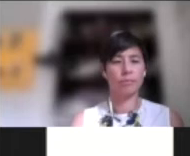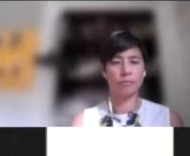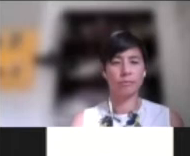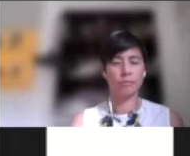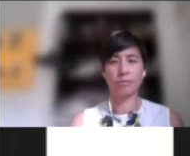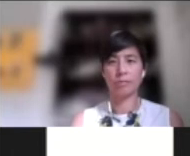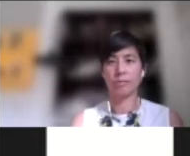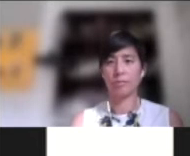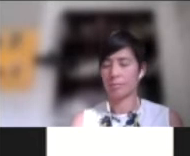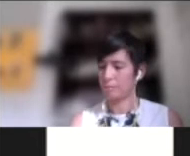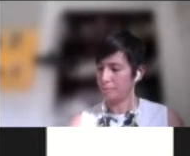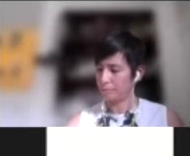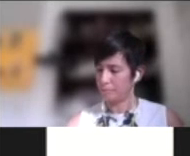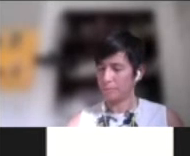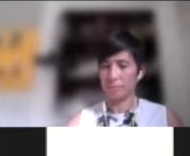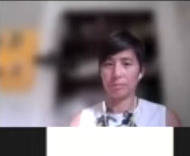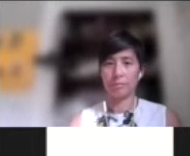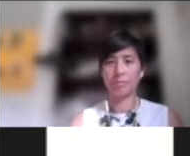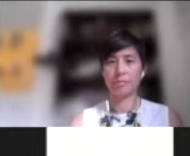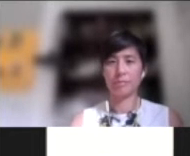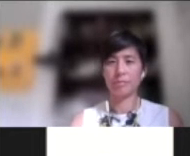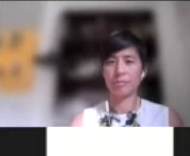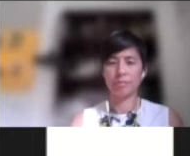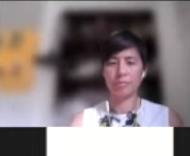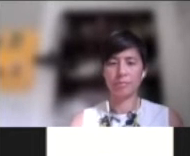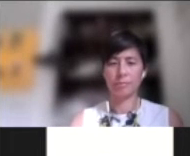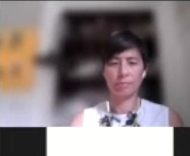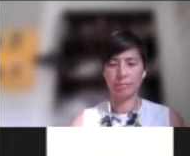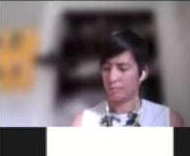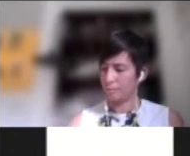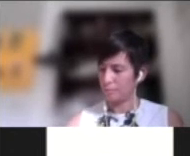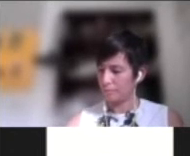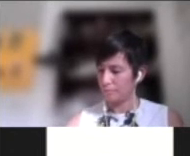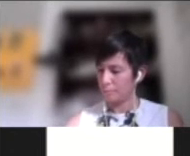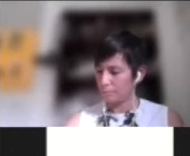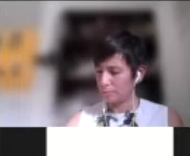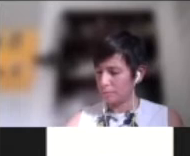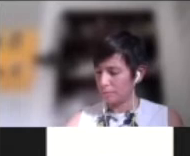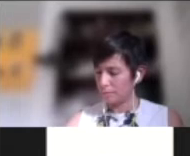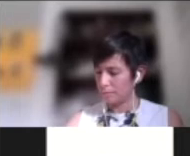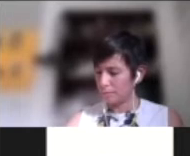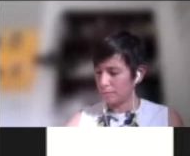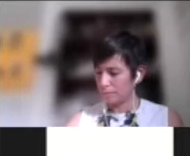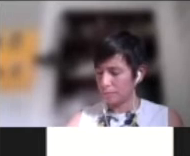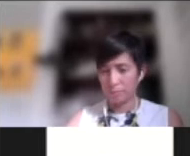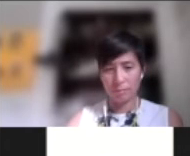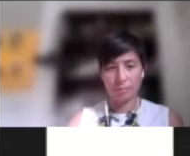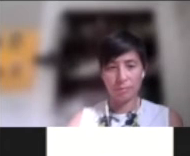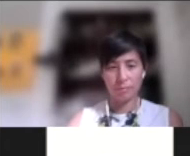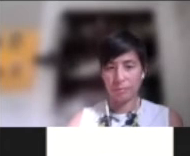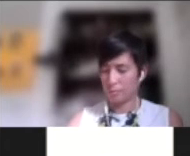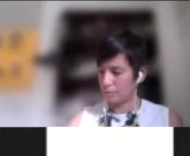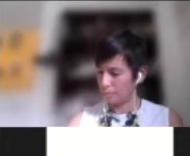Governor Newsom and remove him from office? We wanted to ask the same question by race, but it seems like at least from, from the information that we have at this point from the poll,